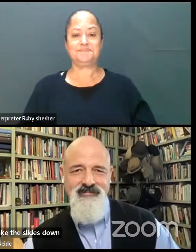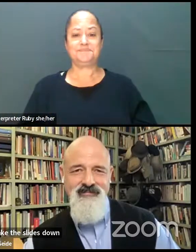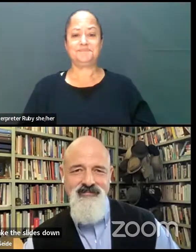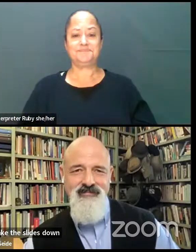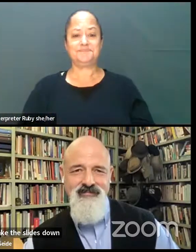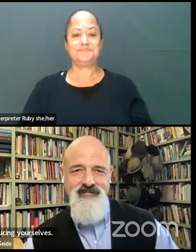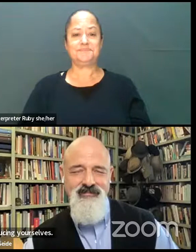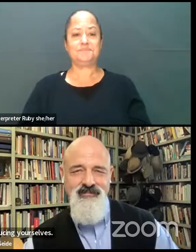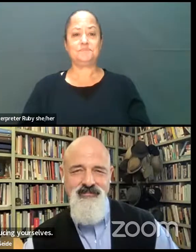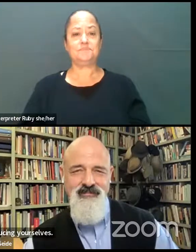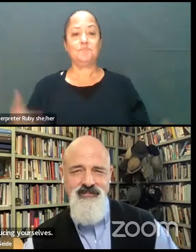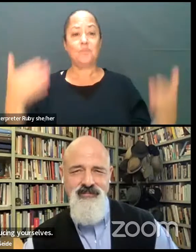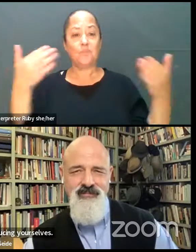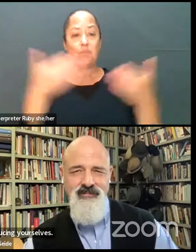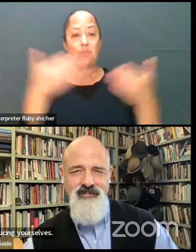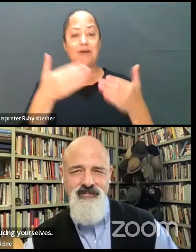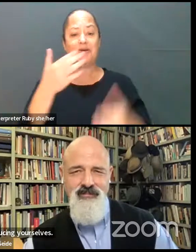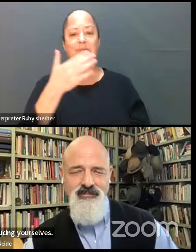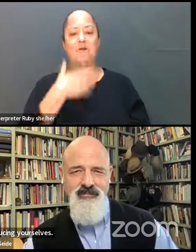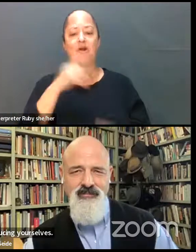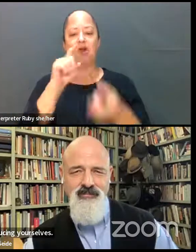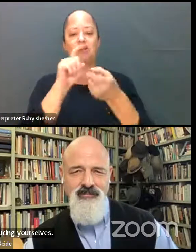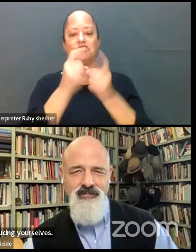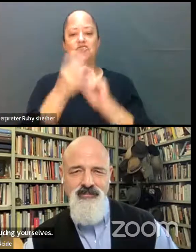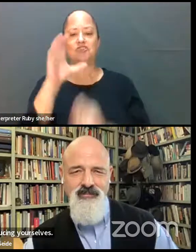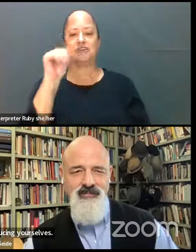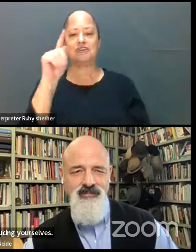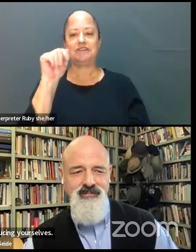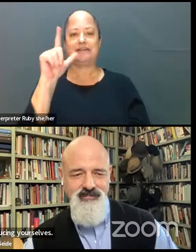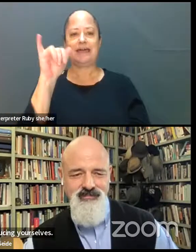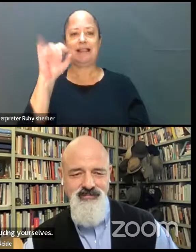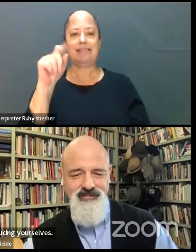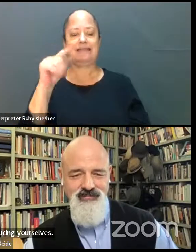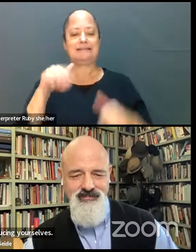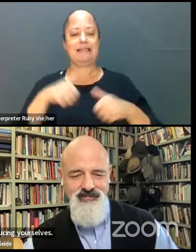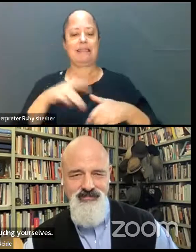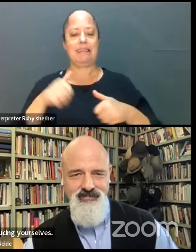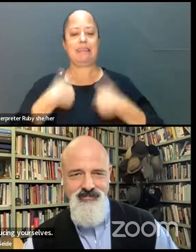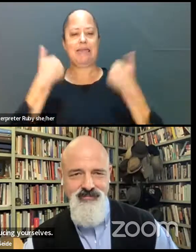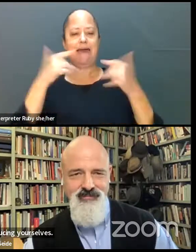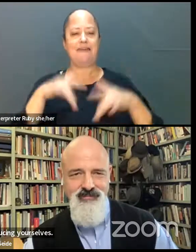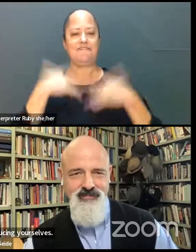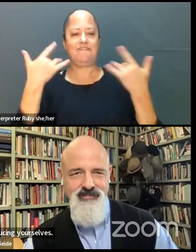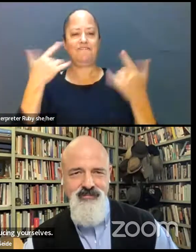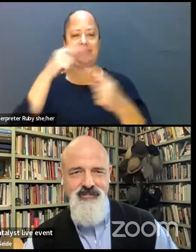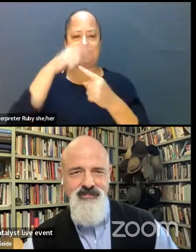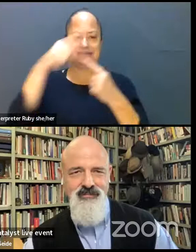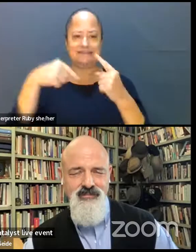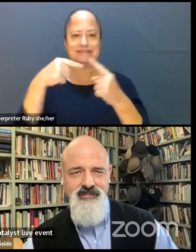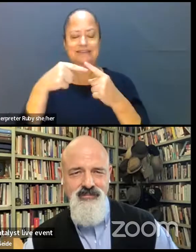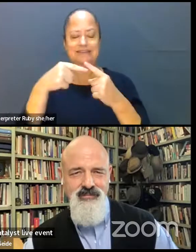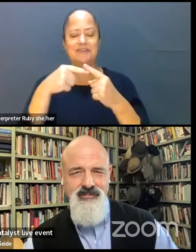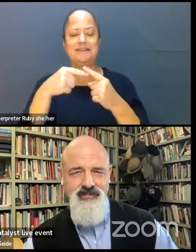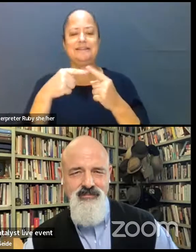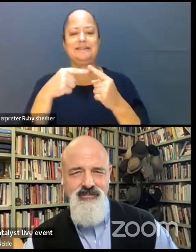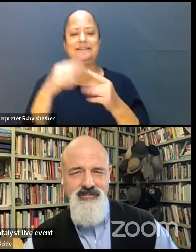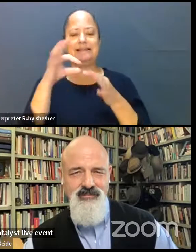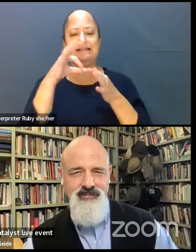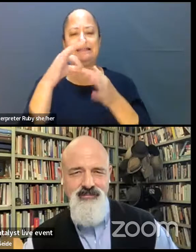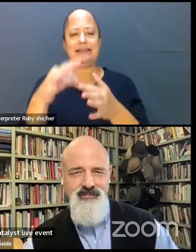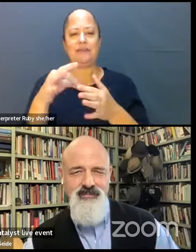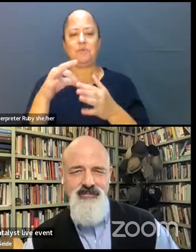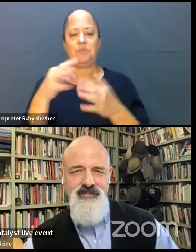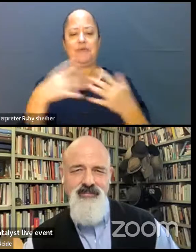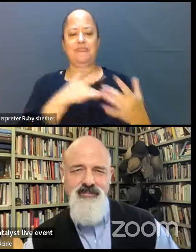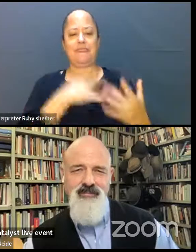So welcome to our Change Catalyst live event series and the Leading with Empathy and Allyship show, where we have deep, real